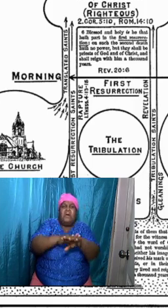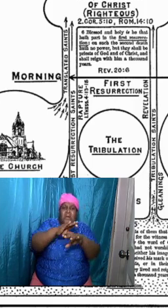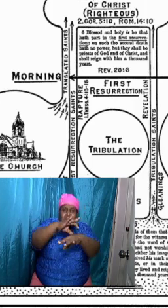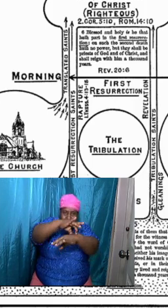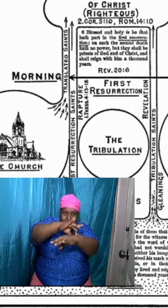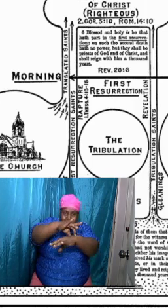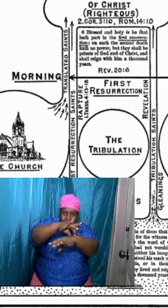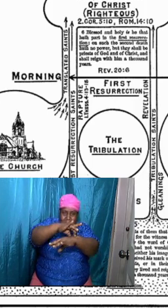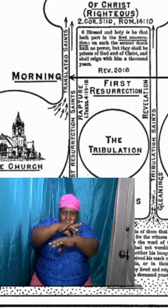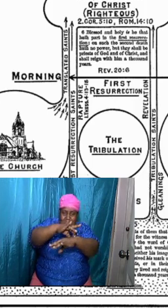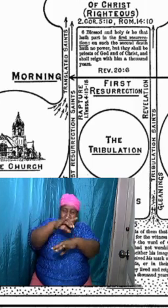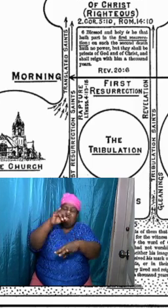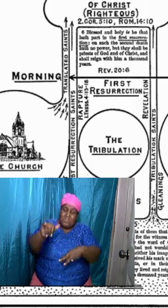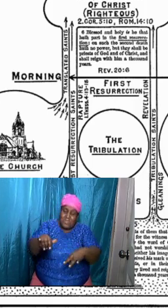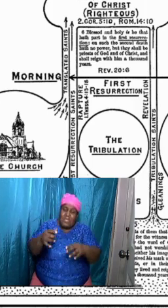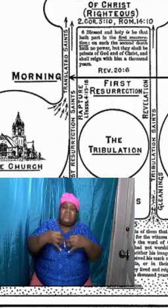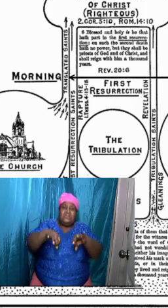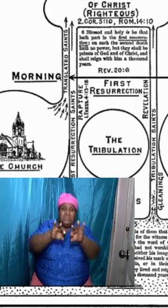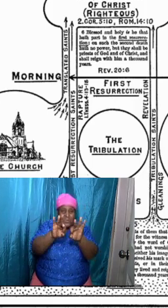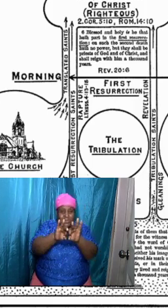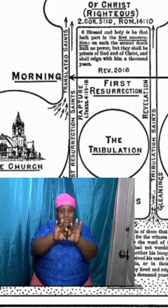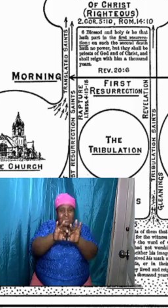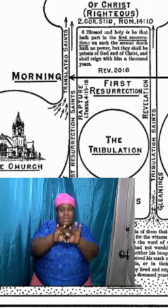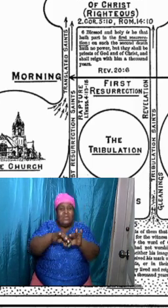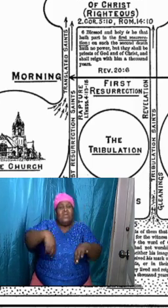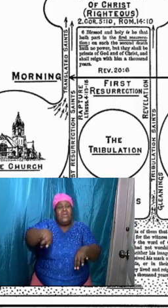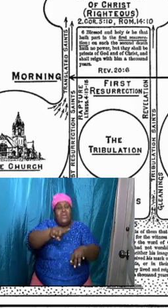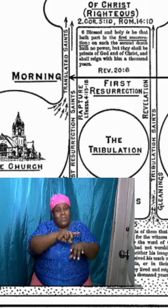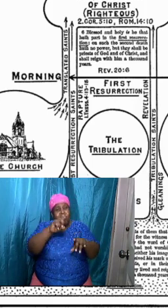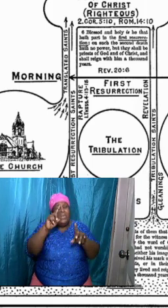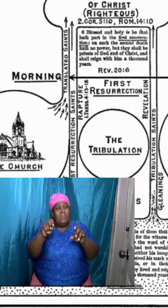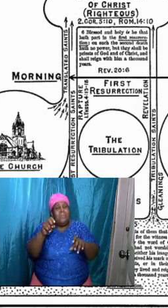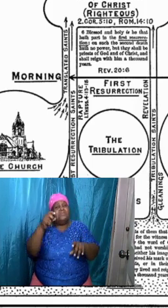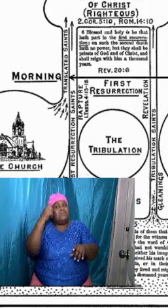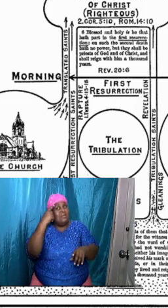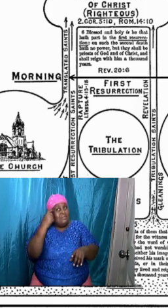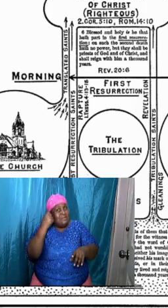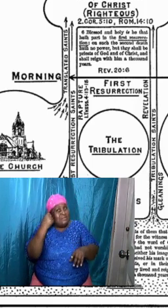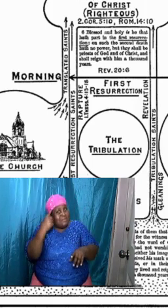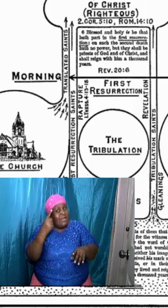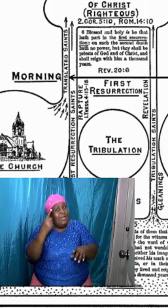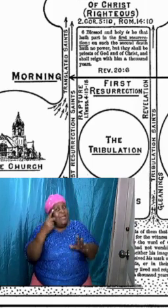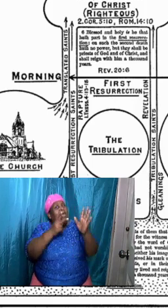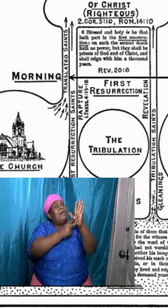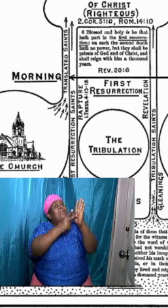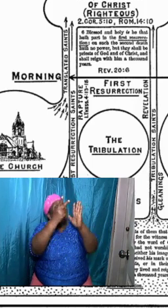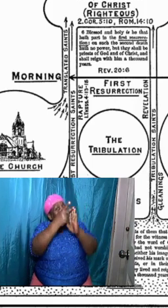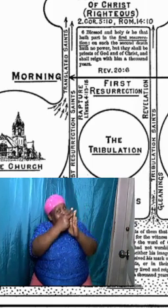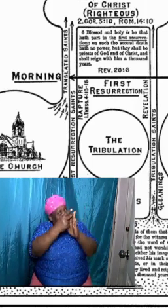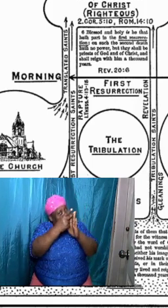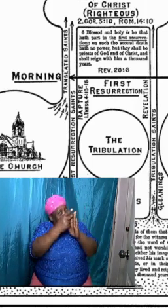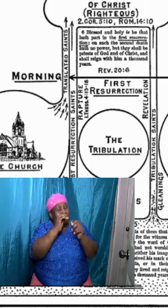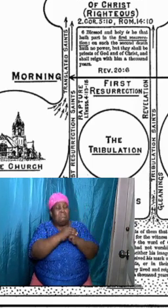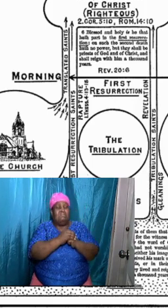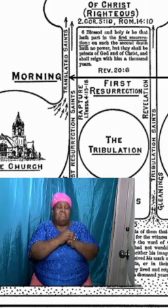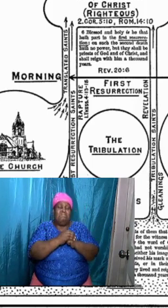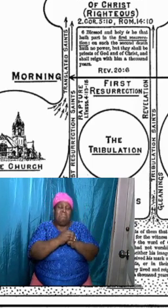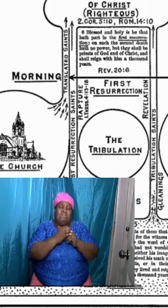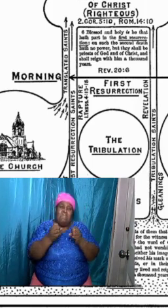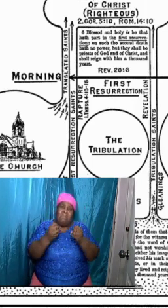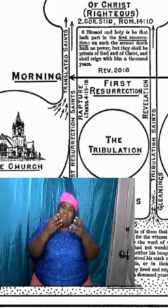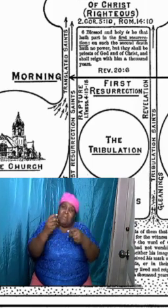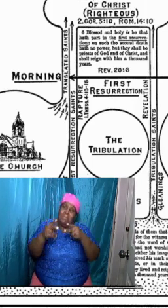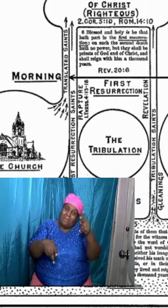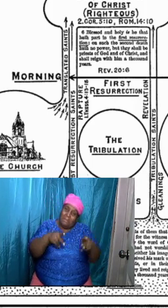understand that concept and that principle. Because a lot of folks, having gotten saved, they